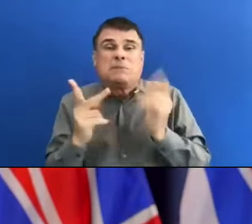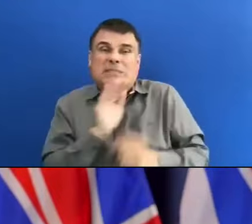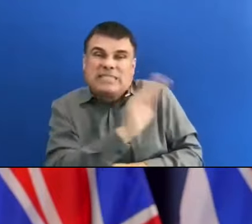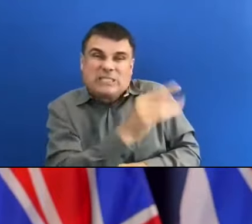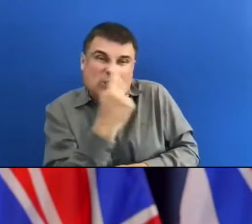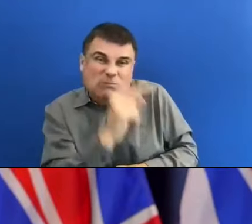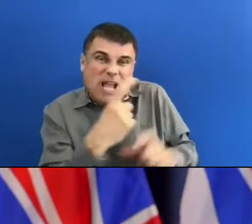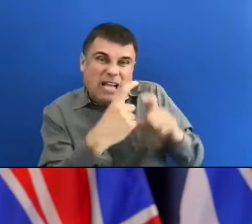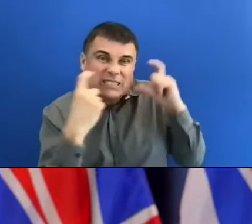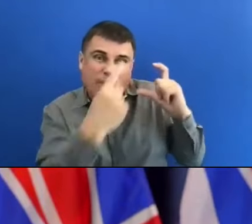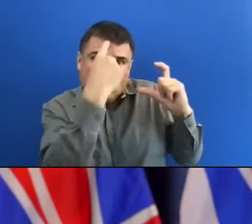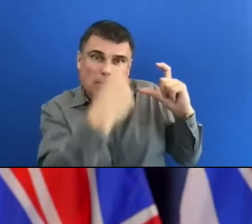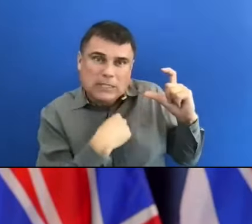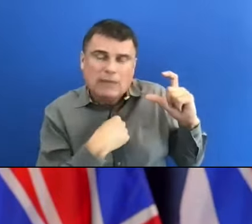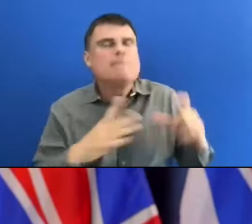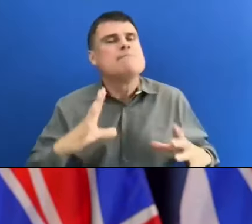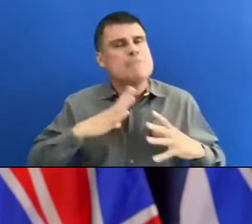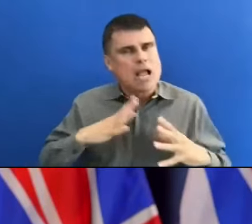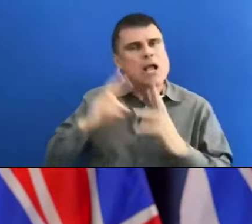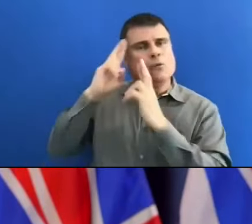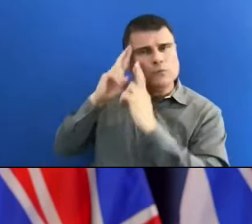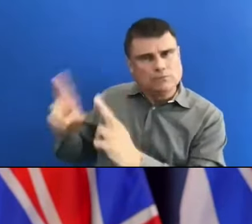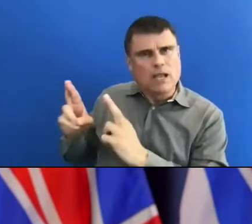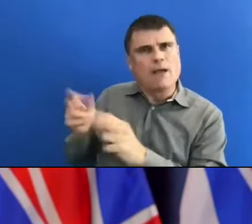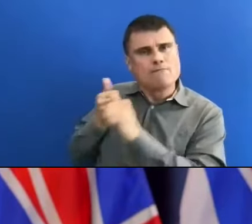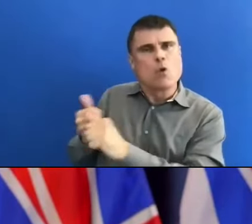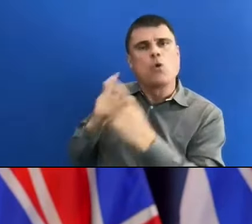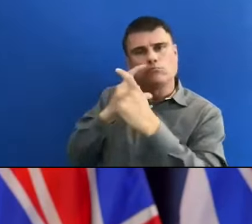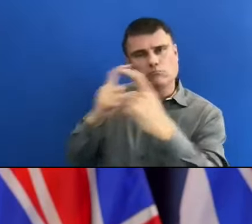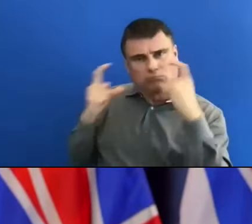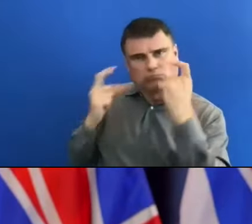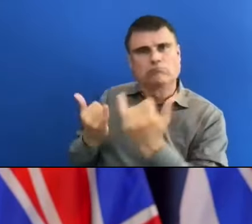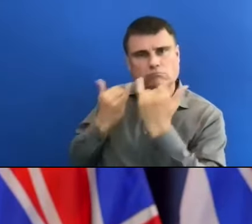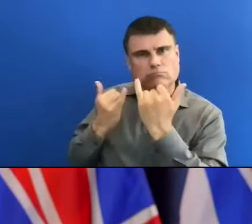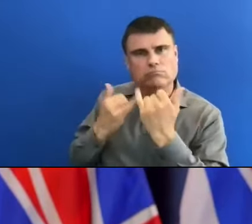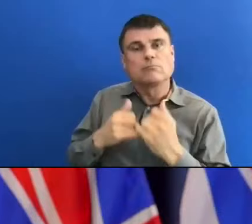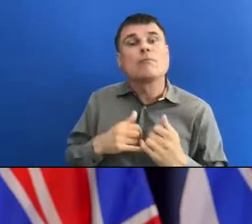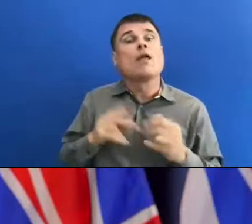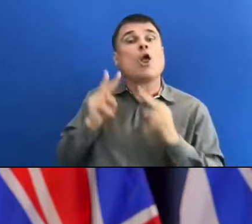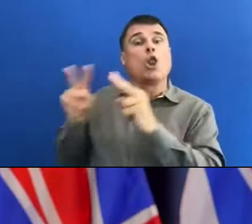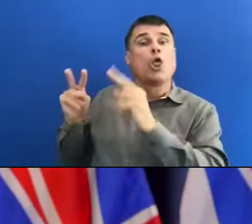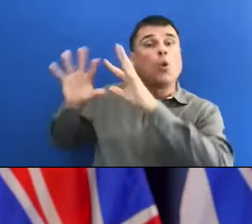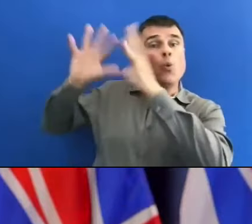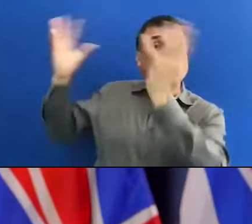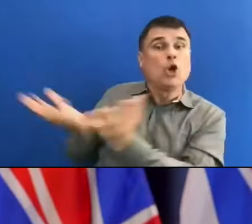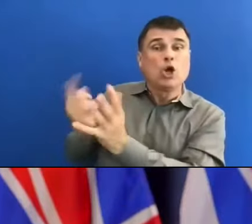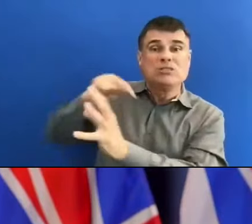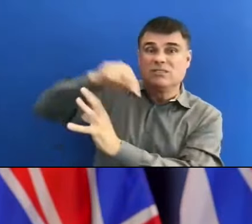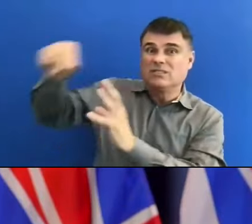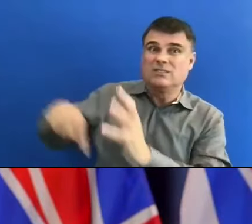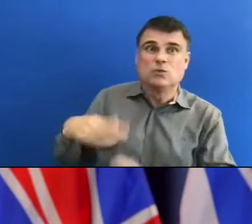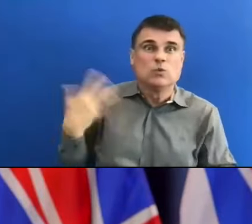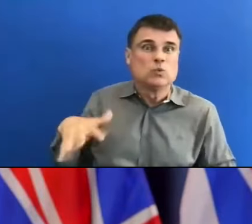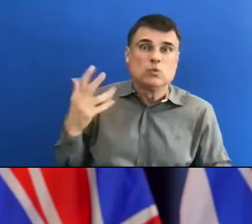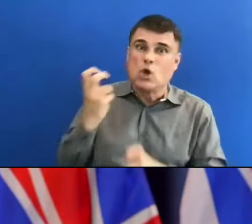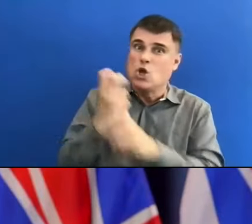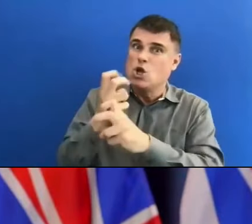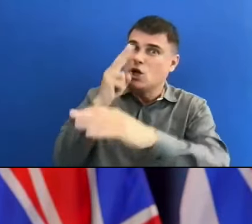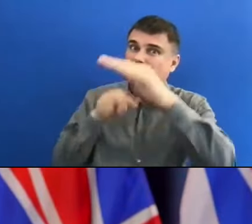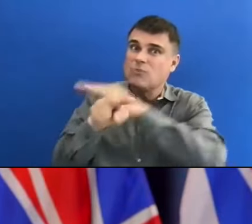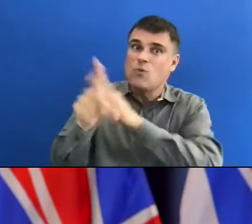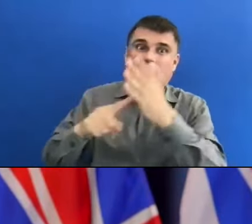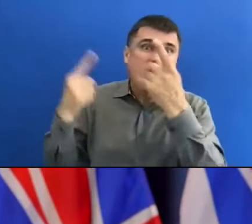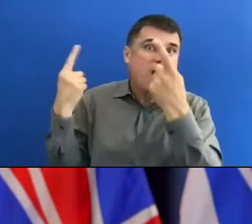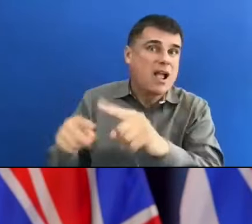pandemic has been predicted. Businesses have needed to adapt under difficult circumstances. Patience and